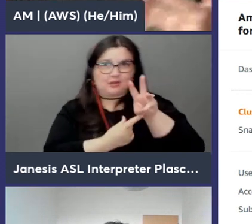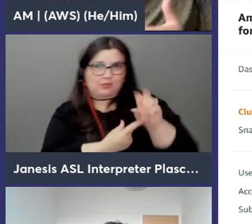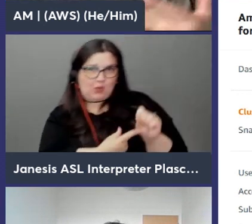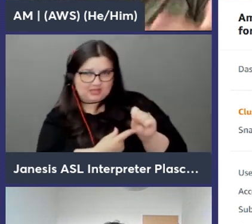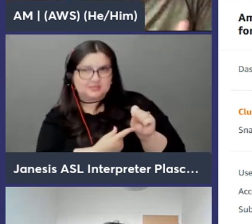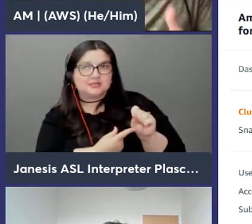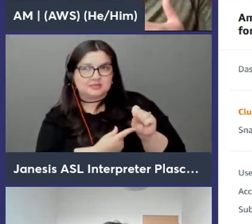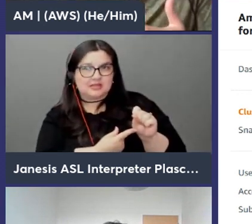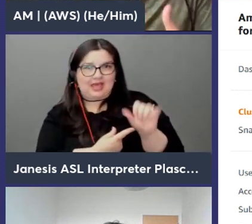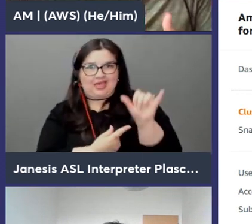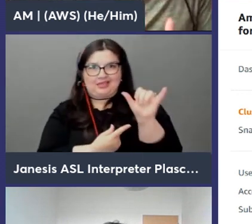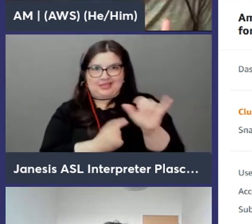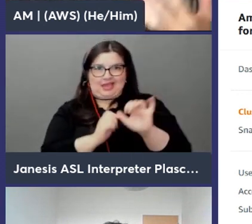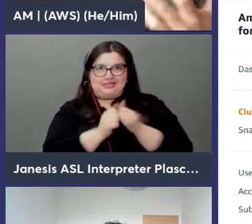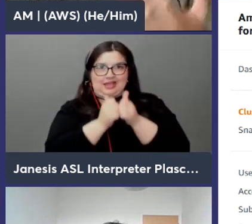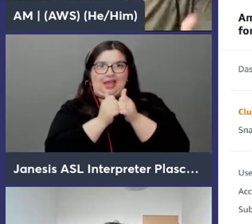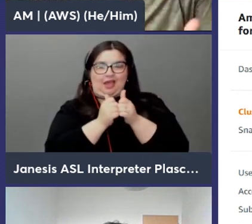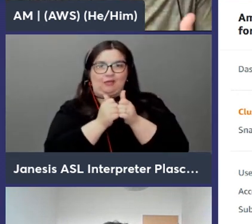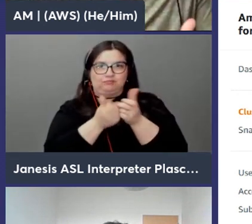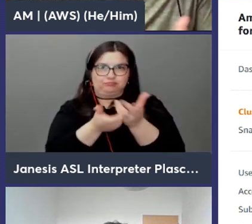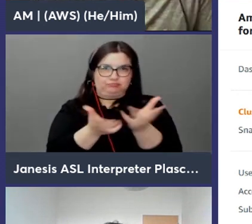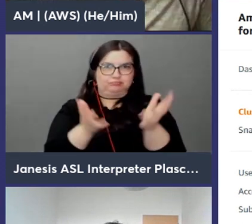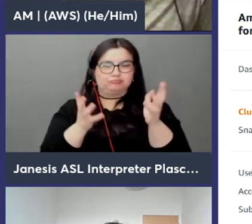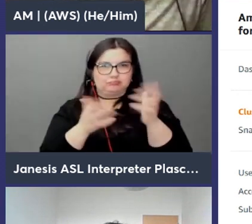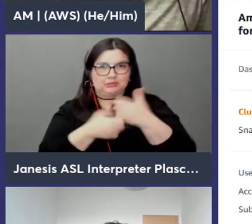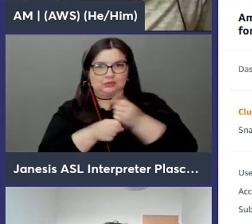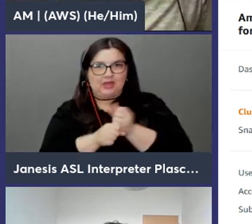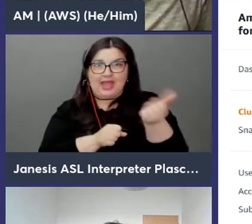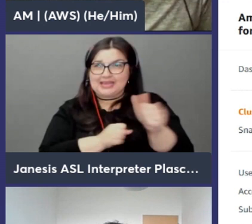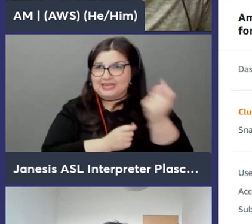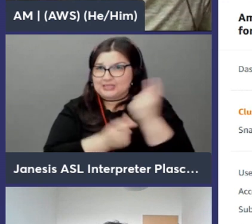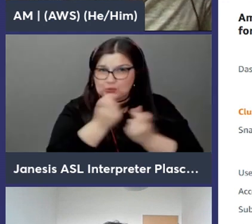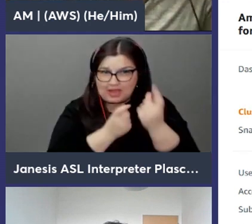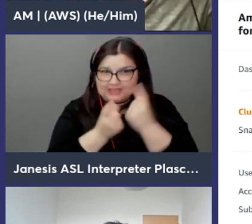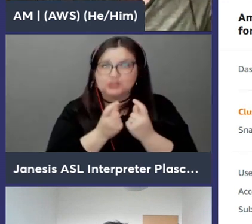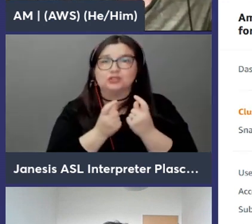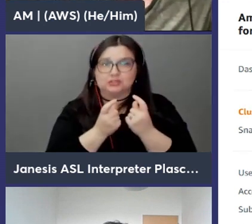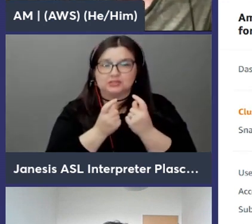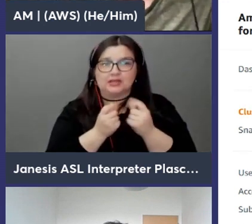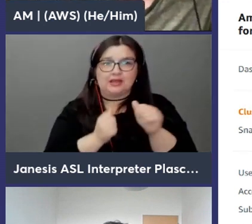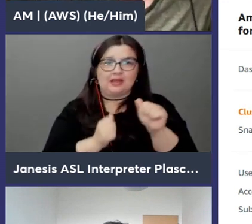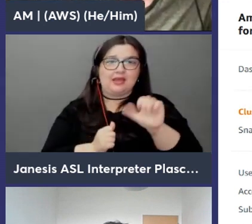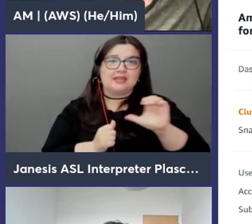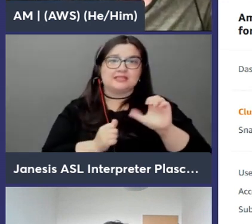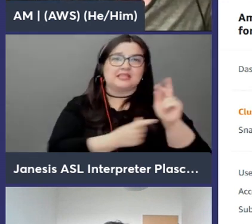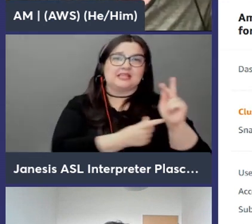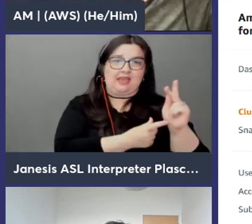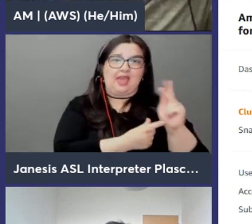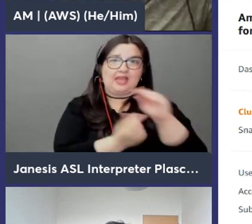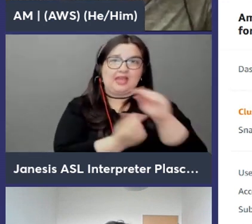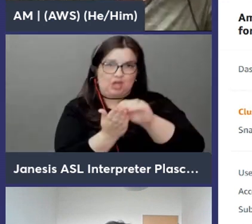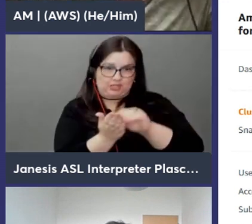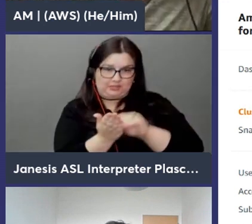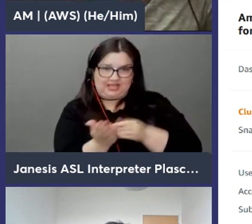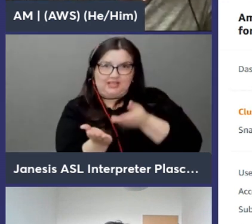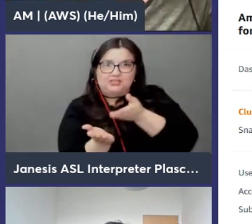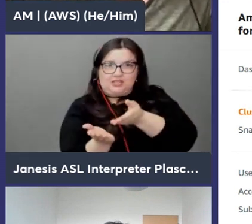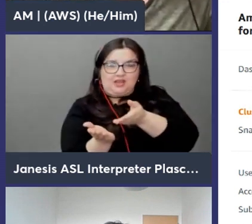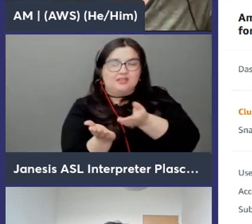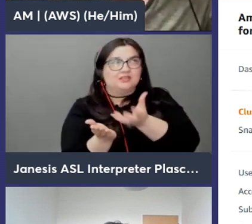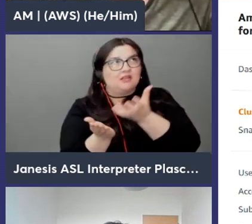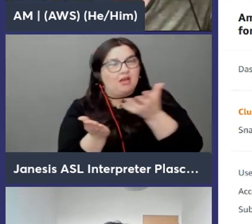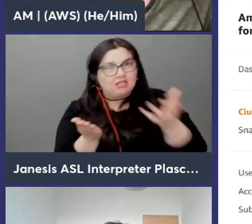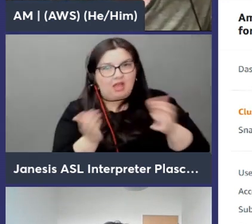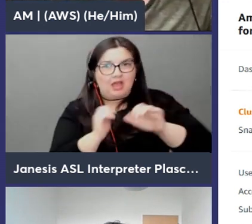that's how it goes out and creates if you have questions about that in the ack documentation there's there's a lot about